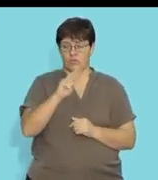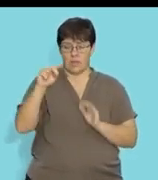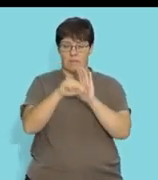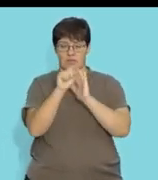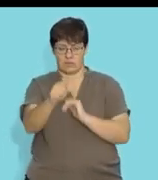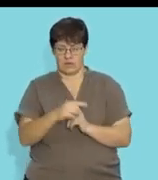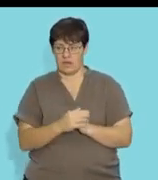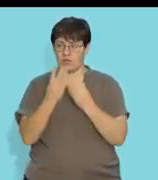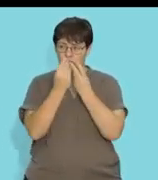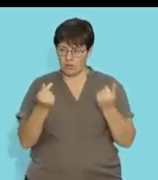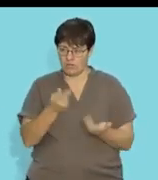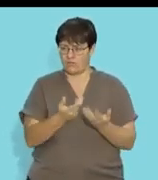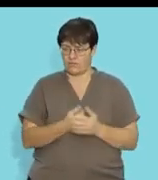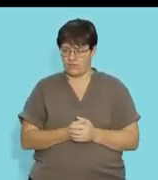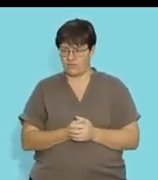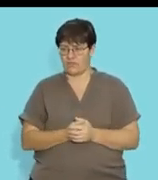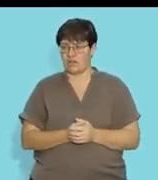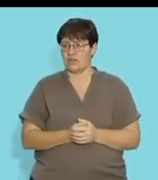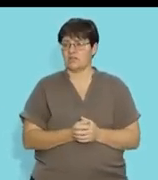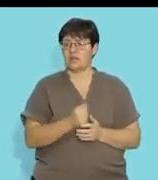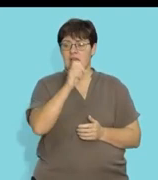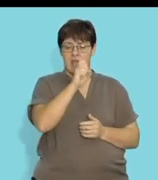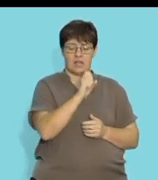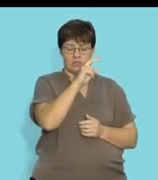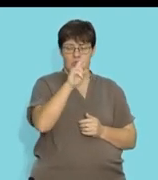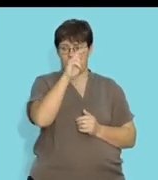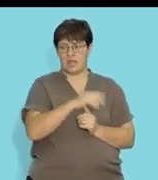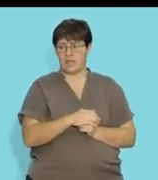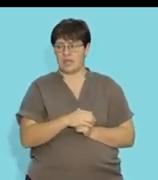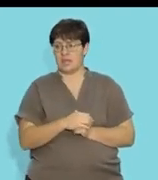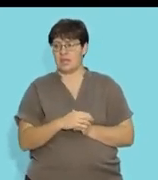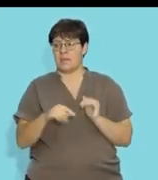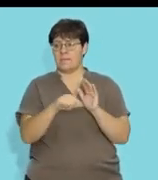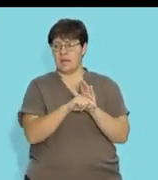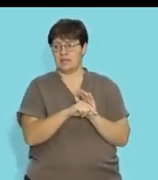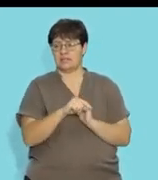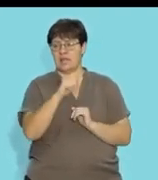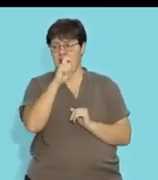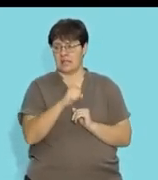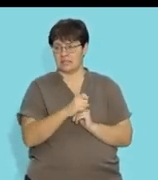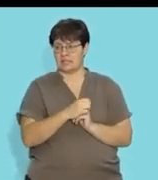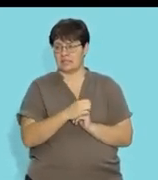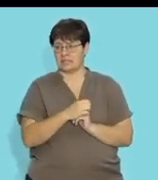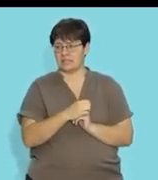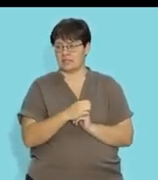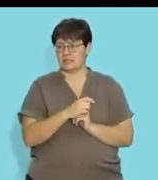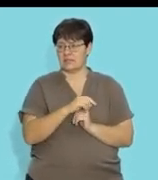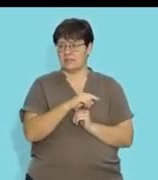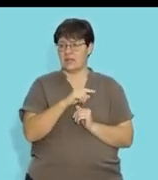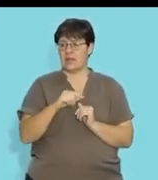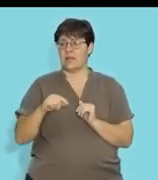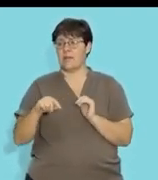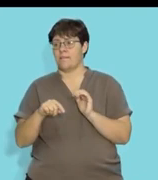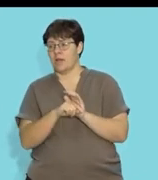X squared minus 1. You solve this, guys. This becomes X squared minus X